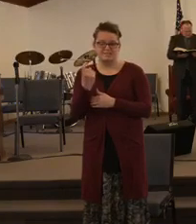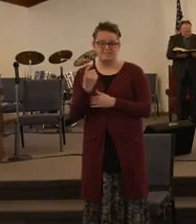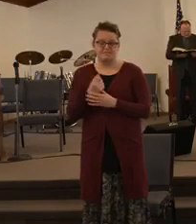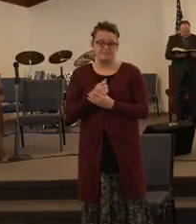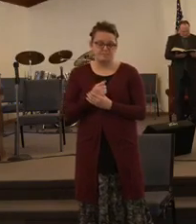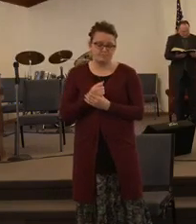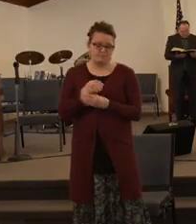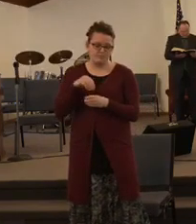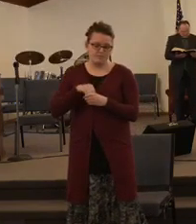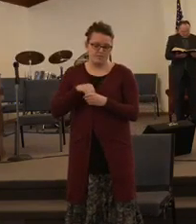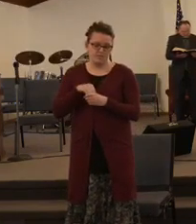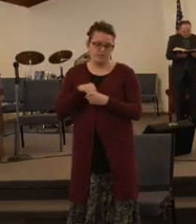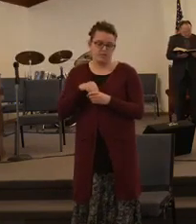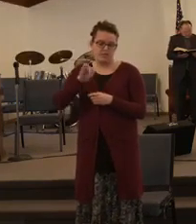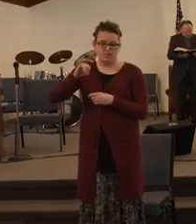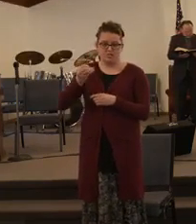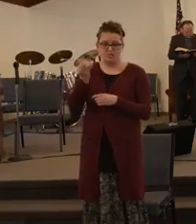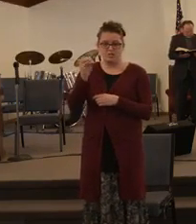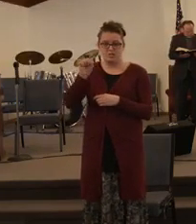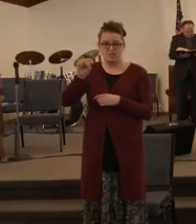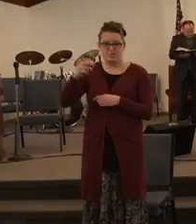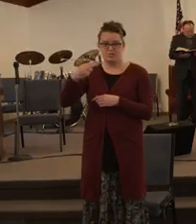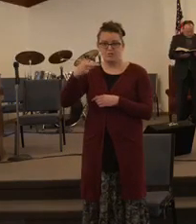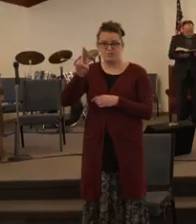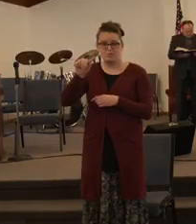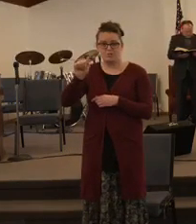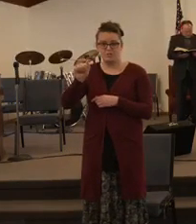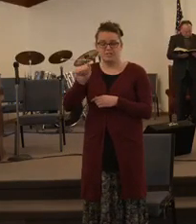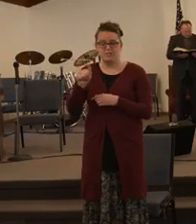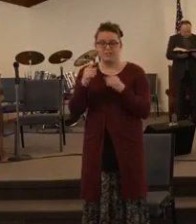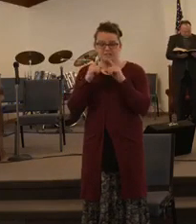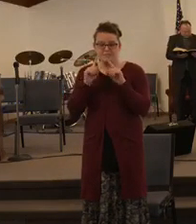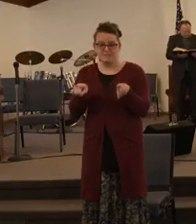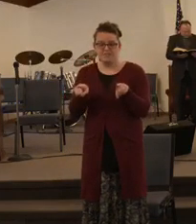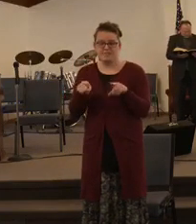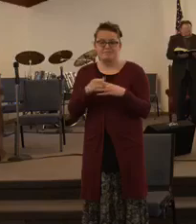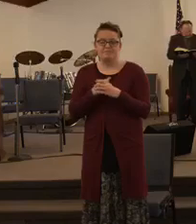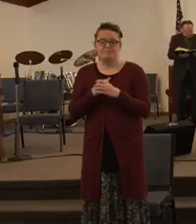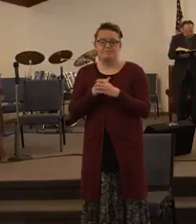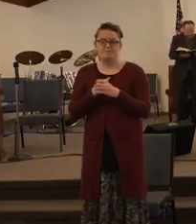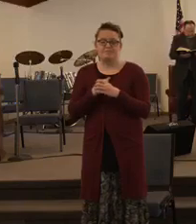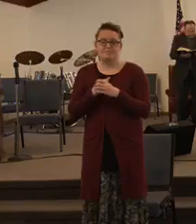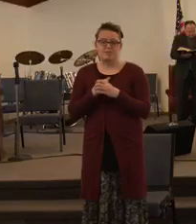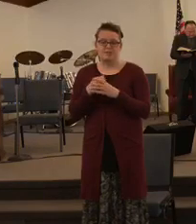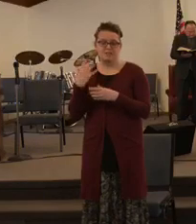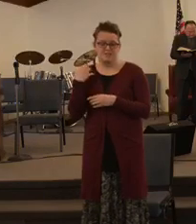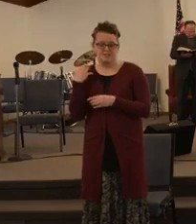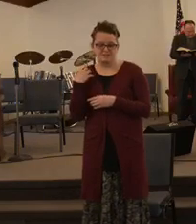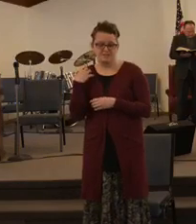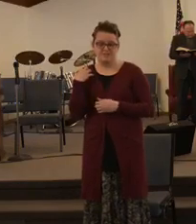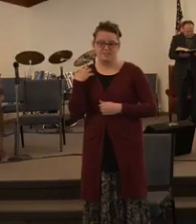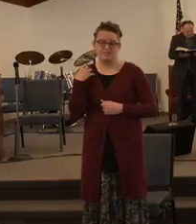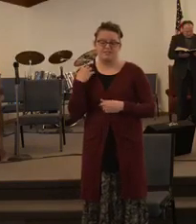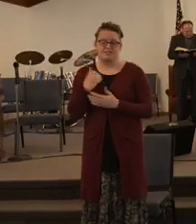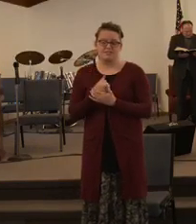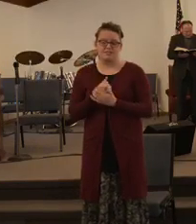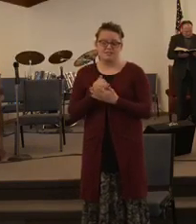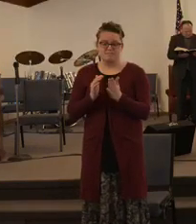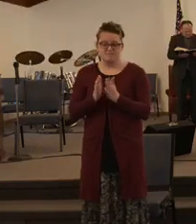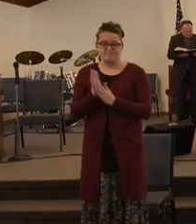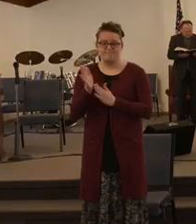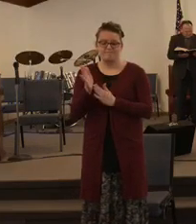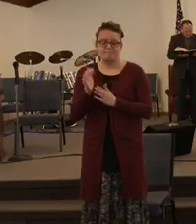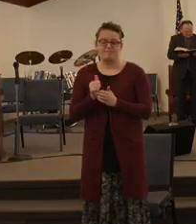And Joshua commanded the officers of the people, saying, Pass through the host